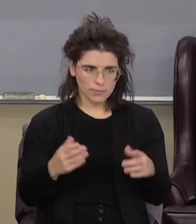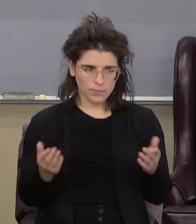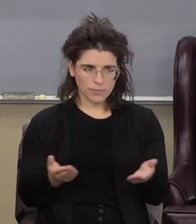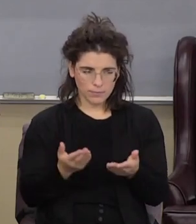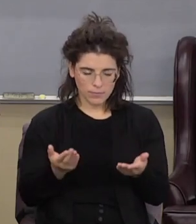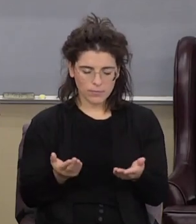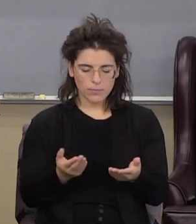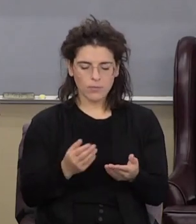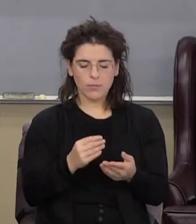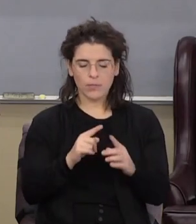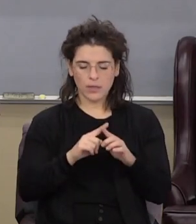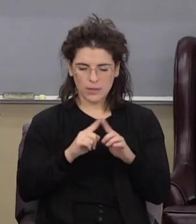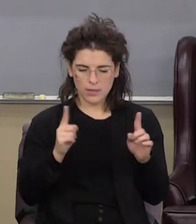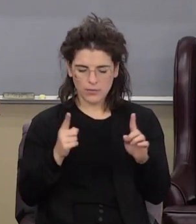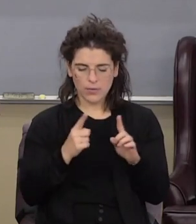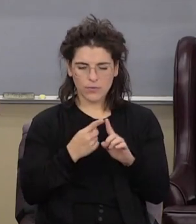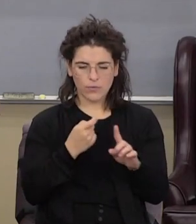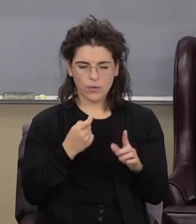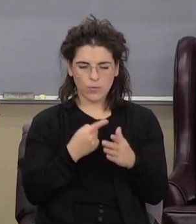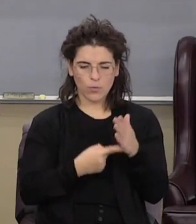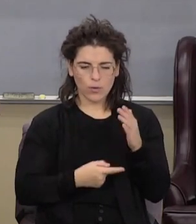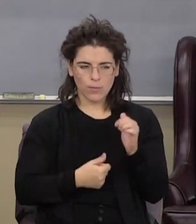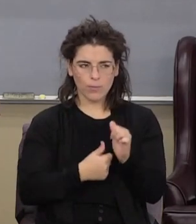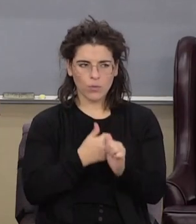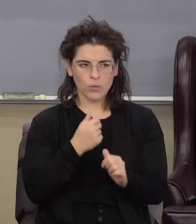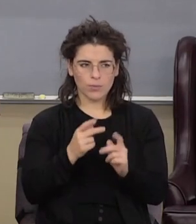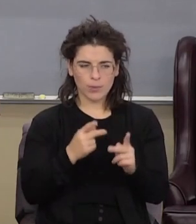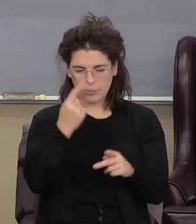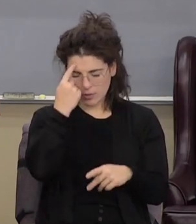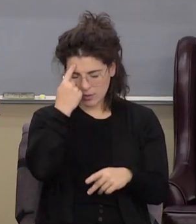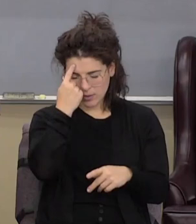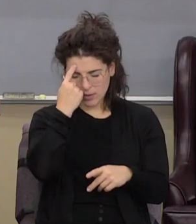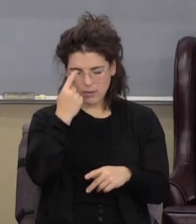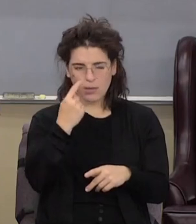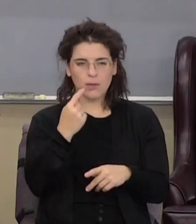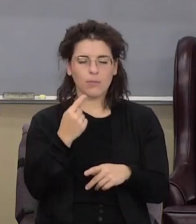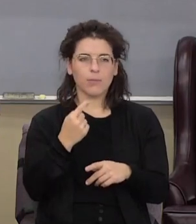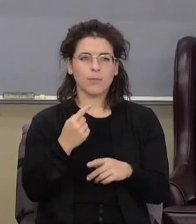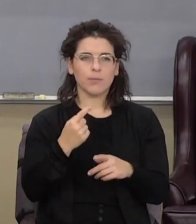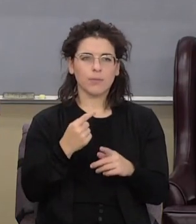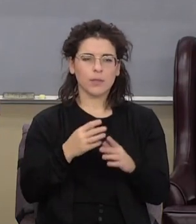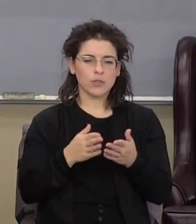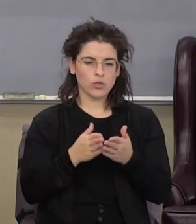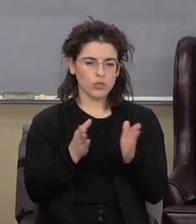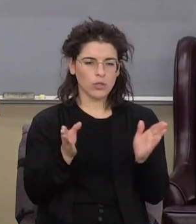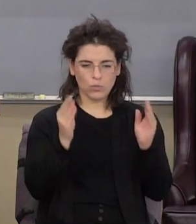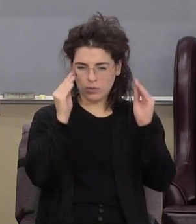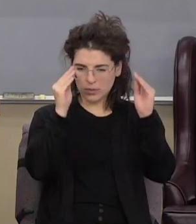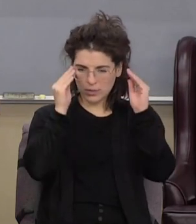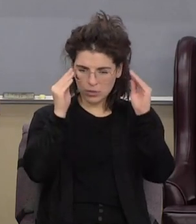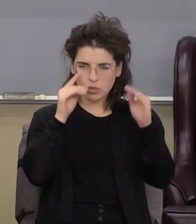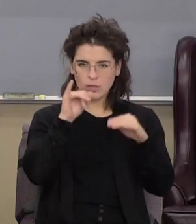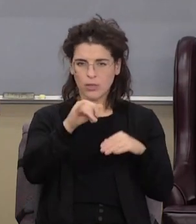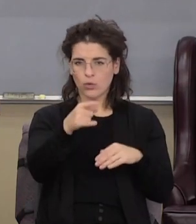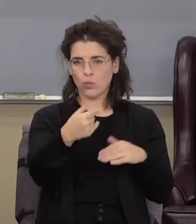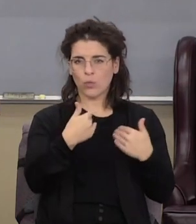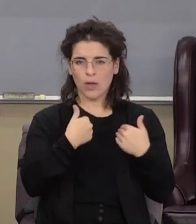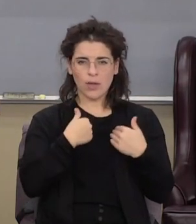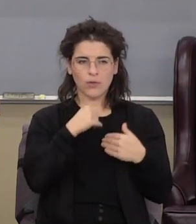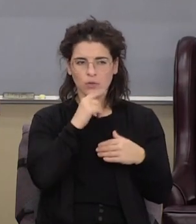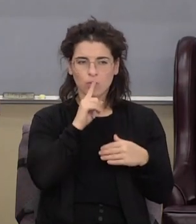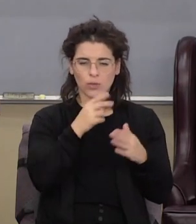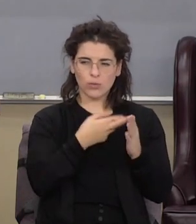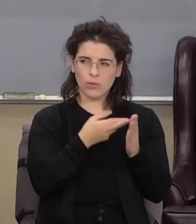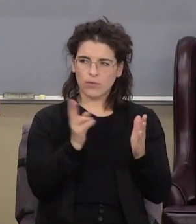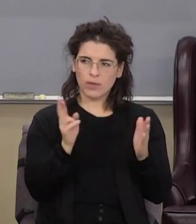And it's different from what most people think because most people, the general teaching you get doesn't really